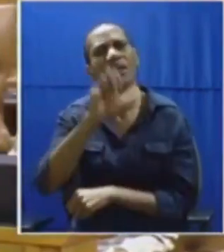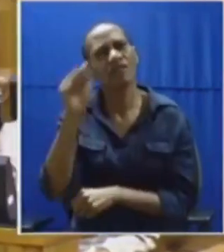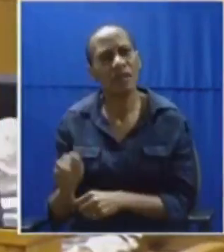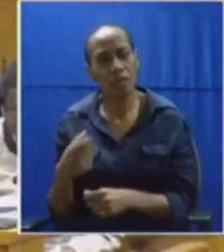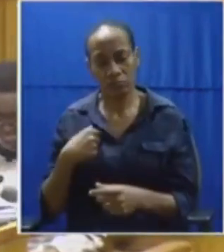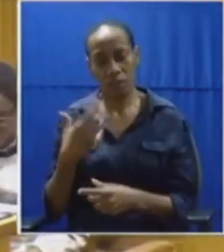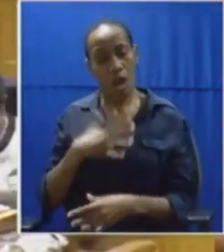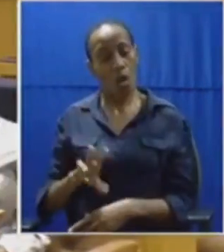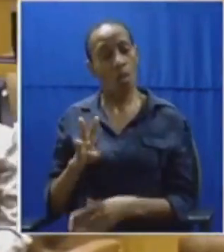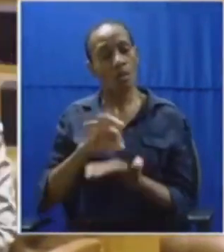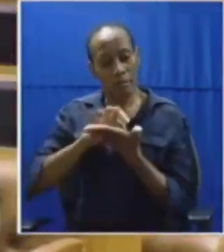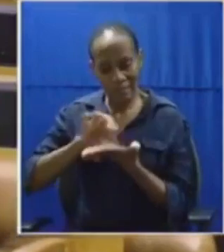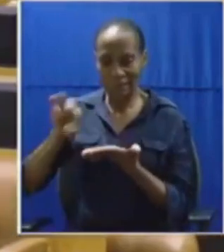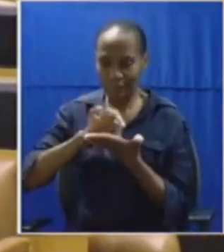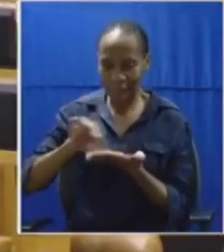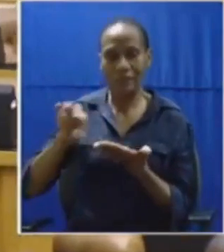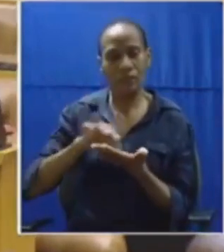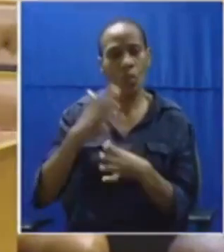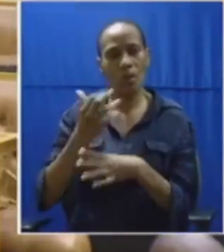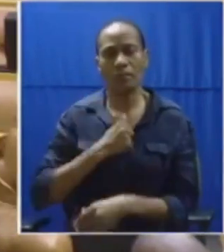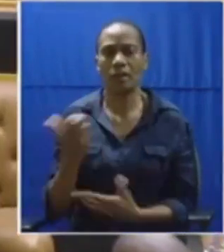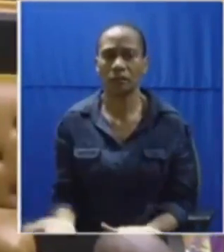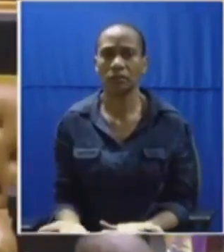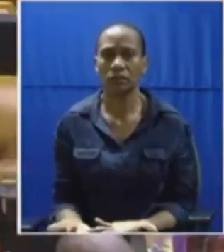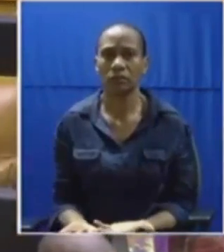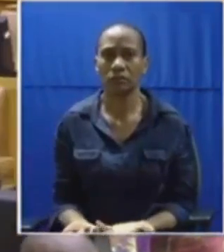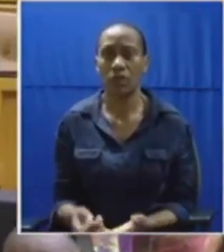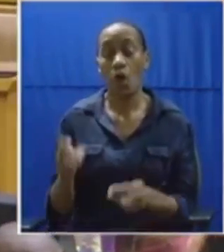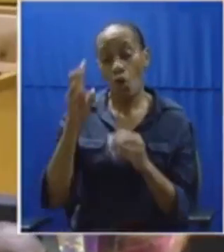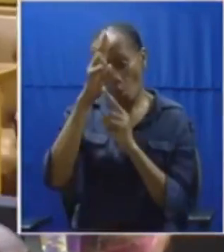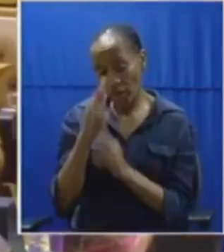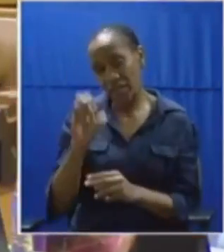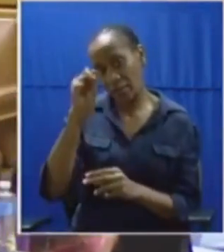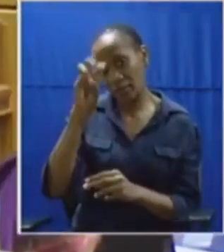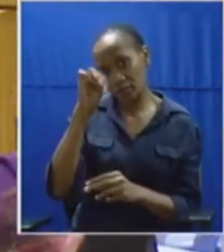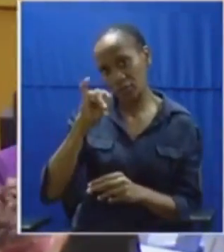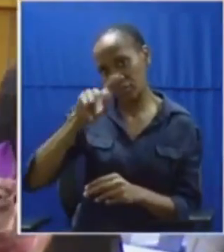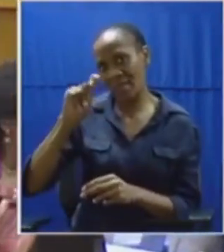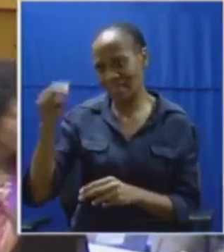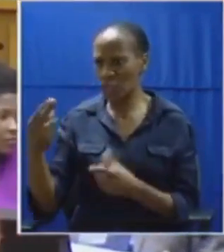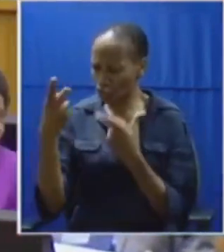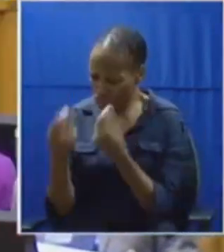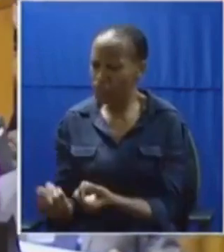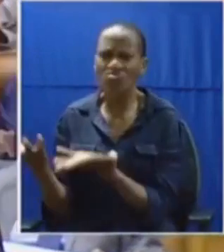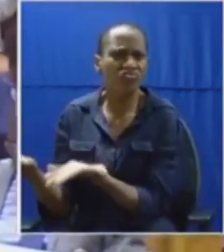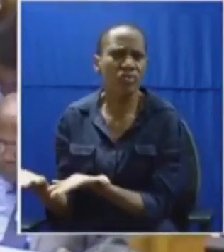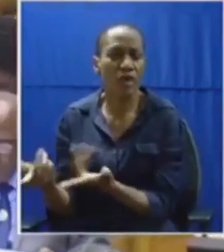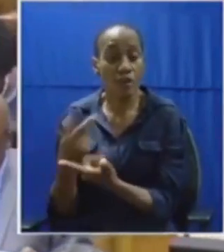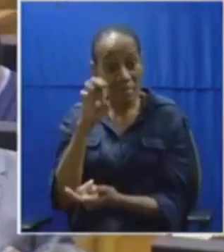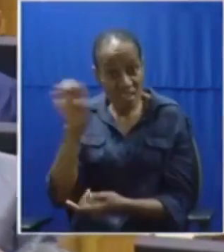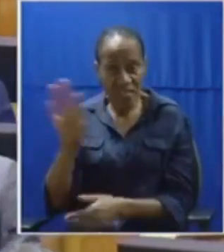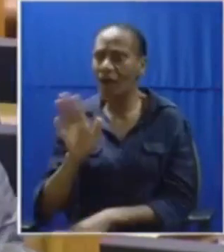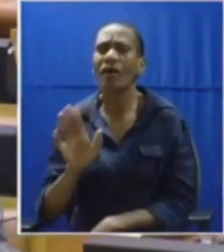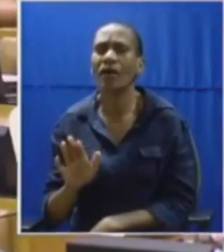go and clean my name honorable vincent smith did exactly that he's not from the eff